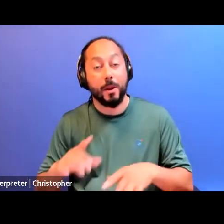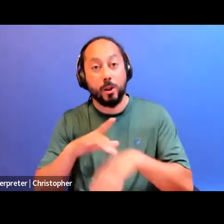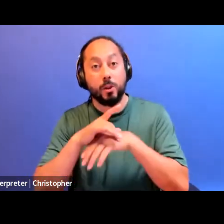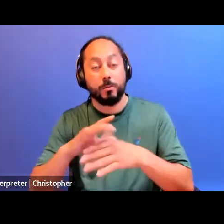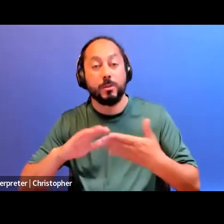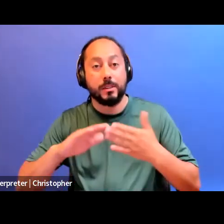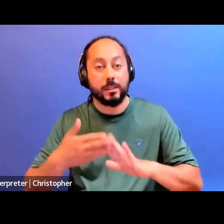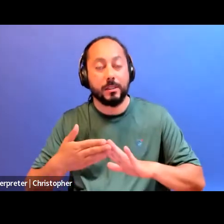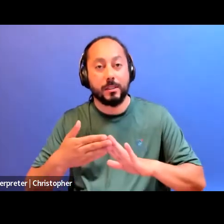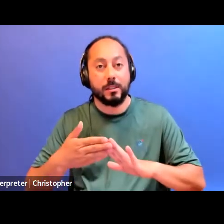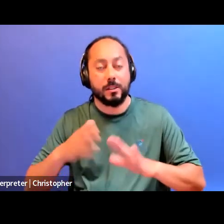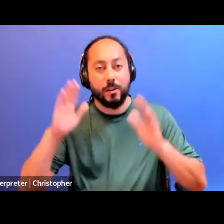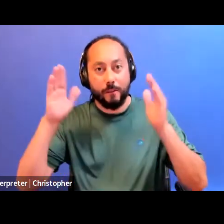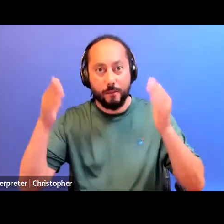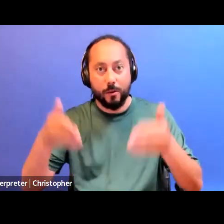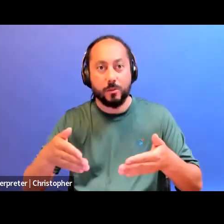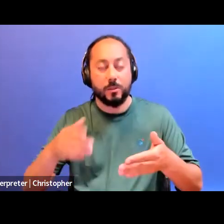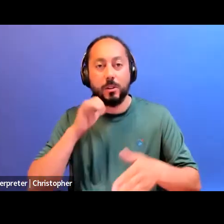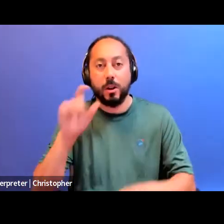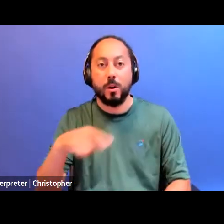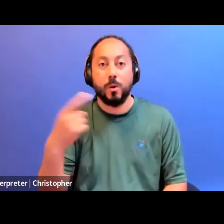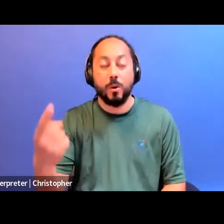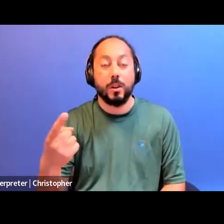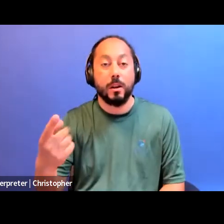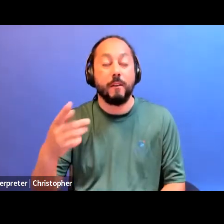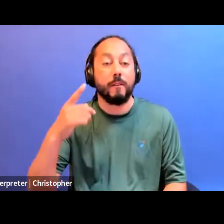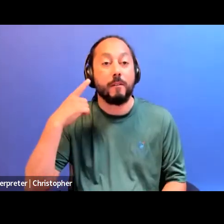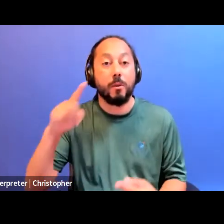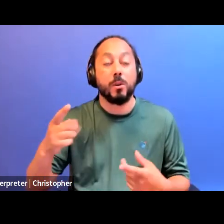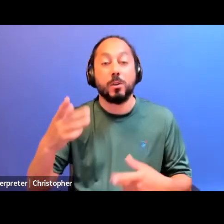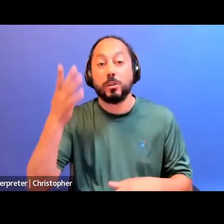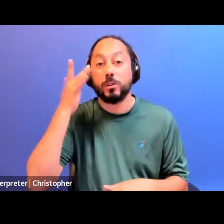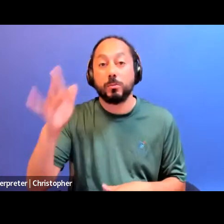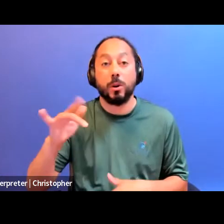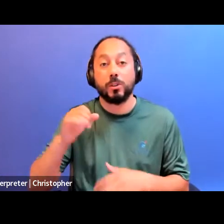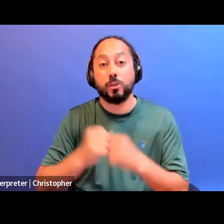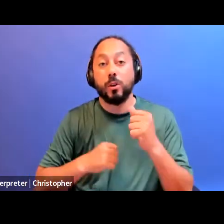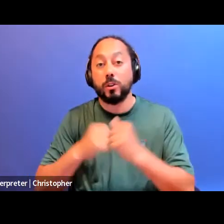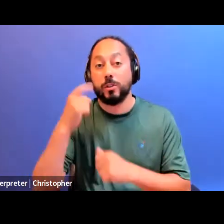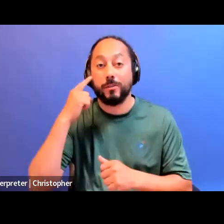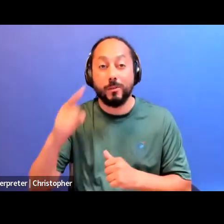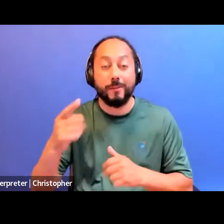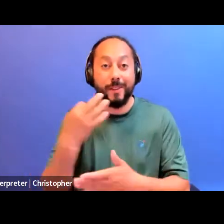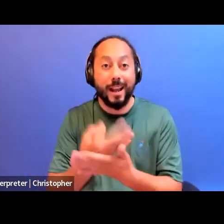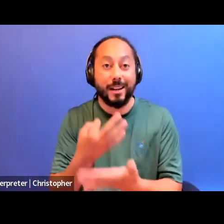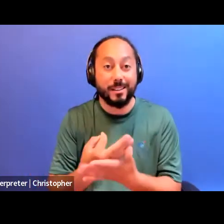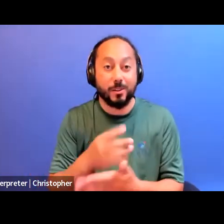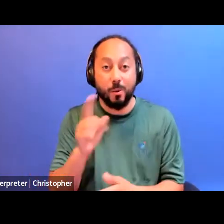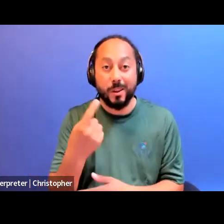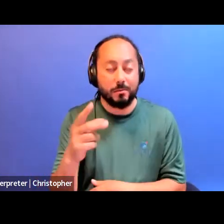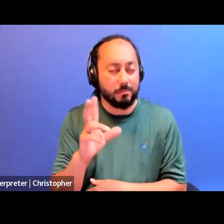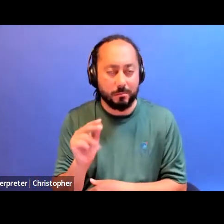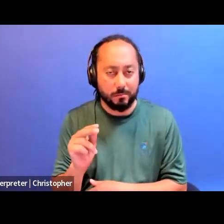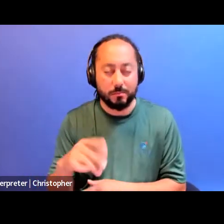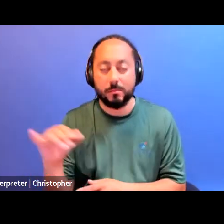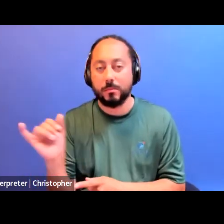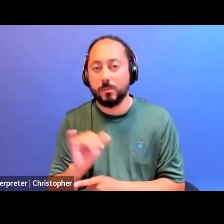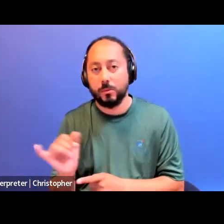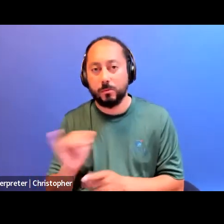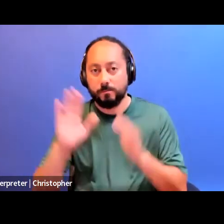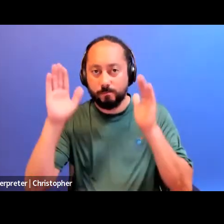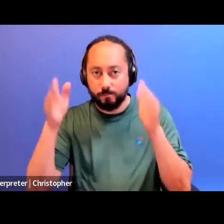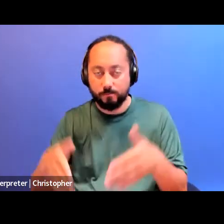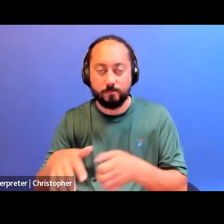not only of high-end smart infrastructure for imperial finance, but likewise concentrated sites of